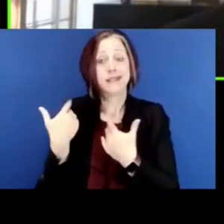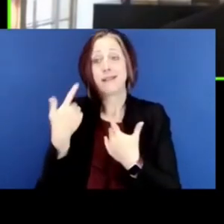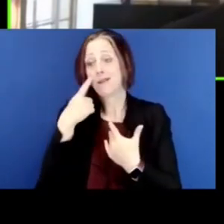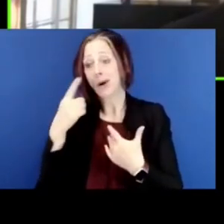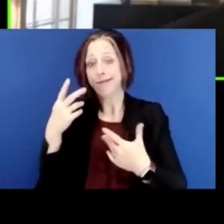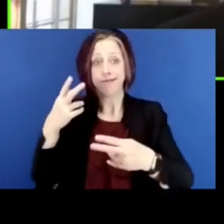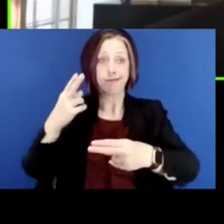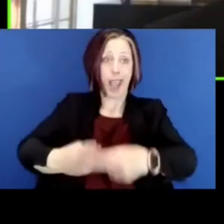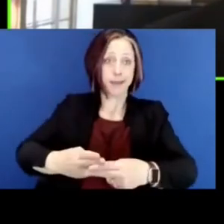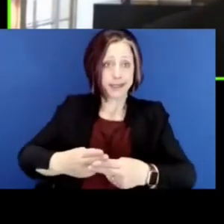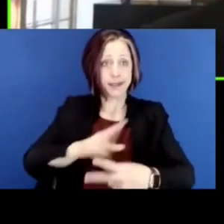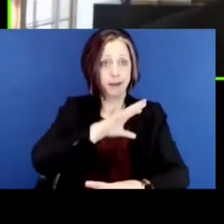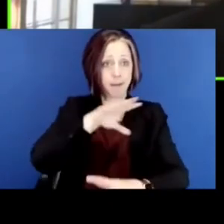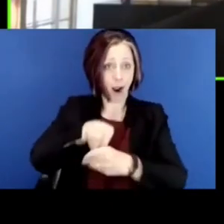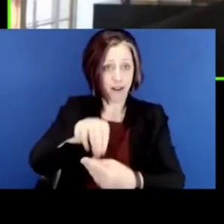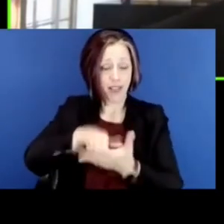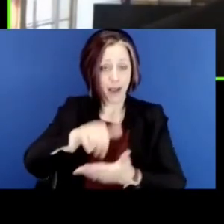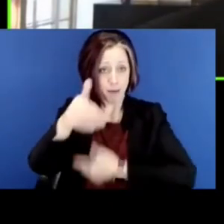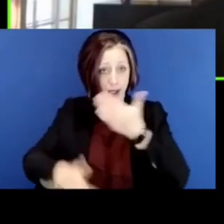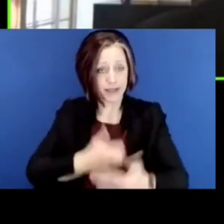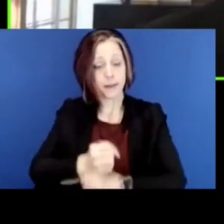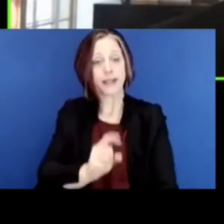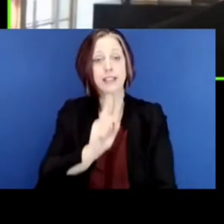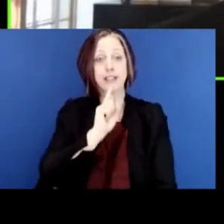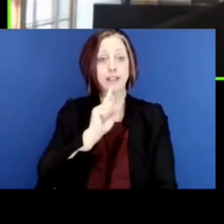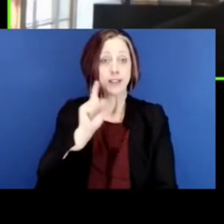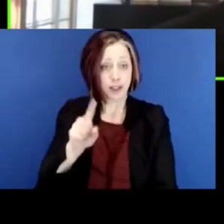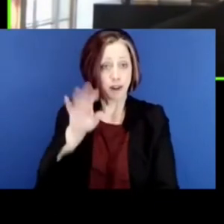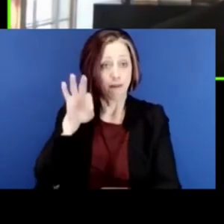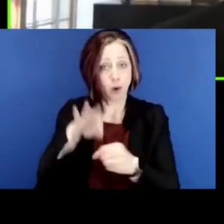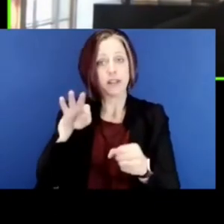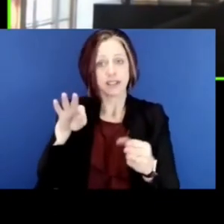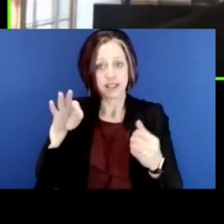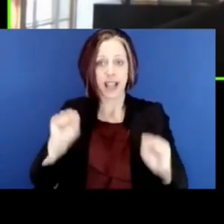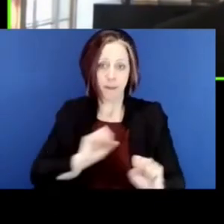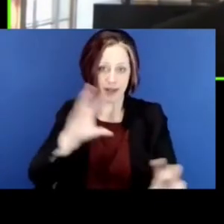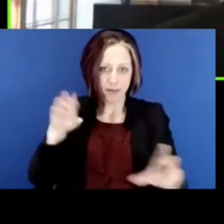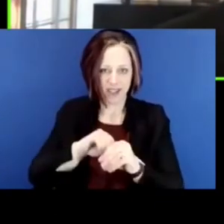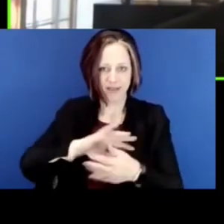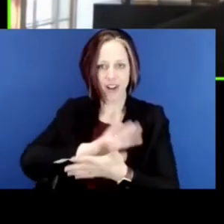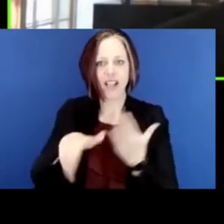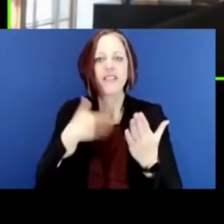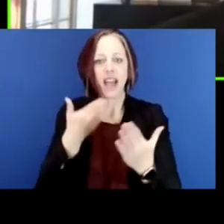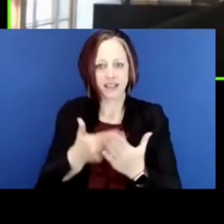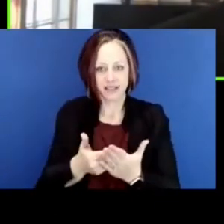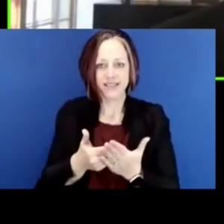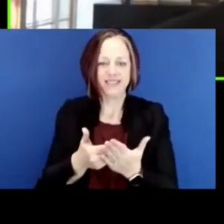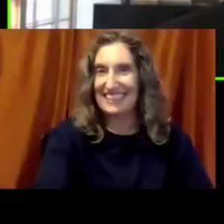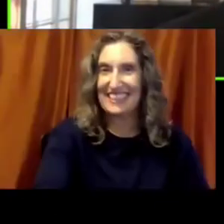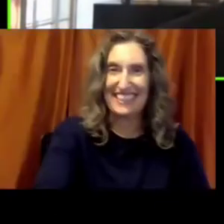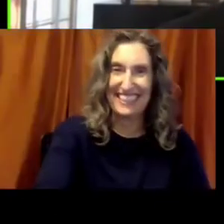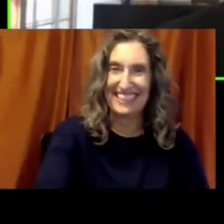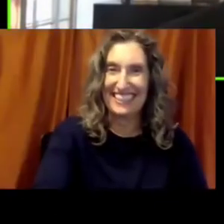that and being part of the process of making sure voters could participate, all of that. But it feels like